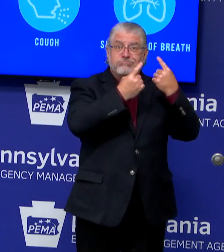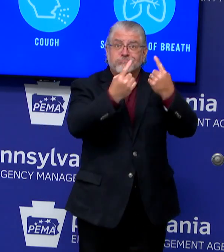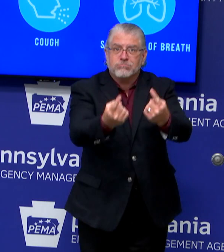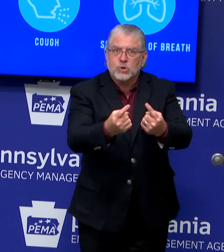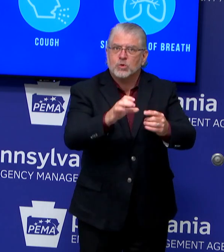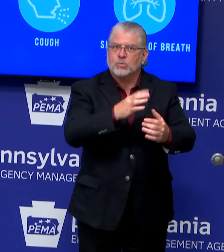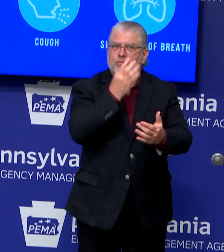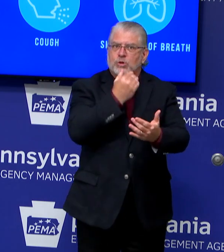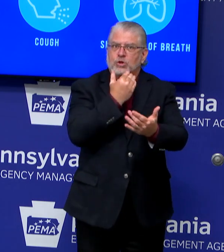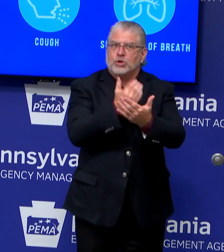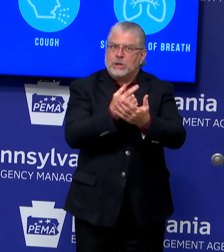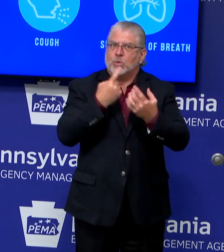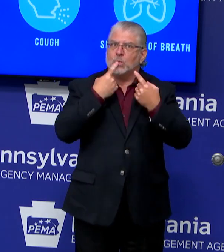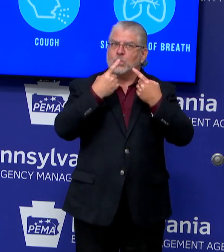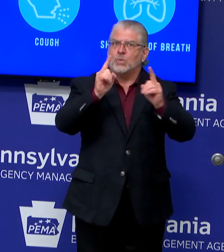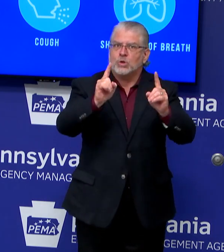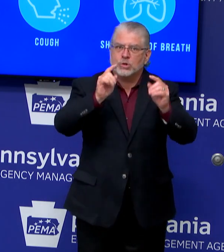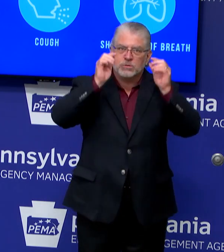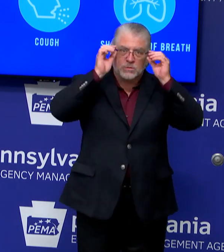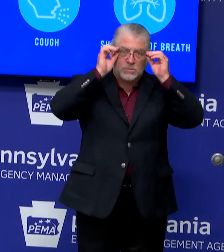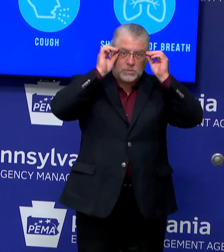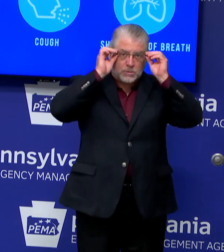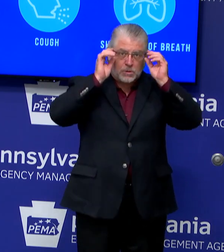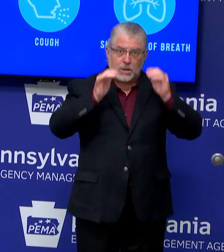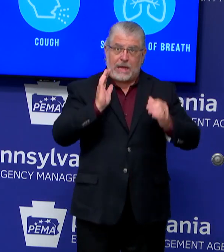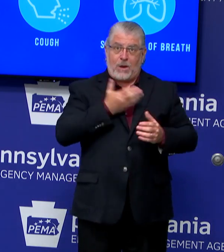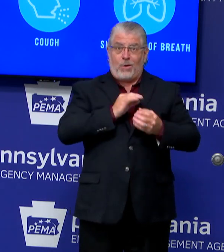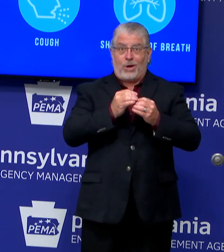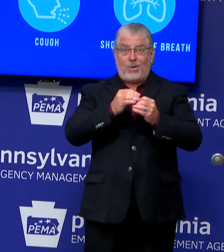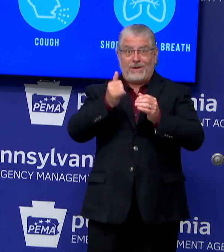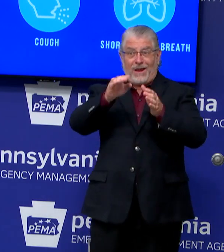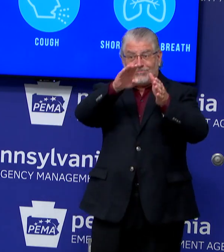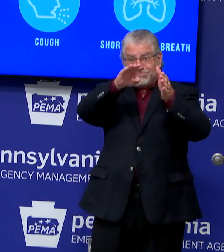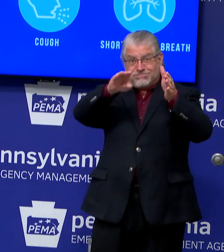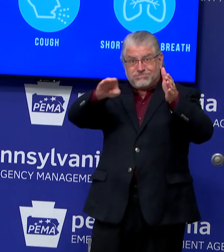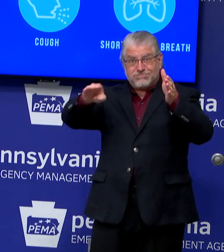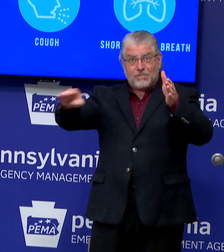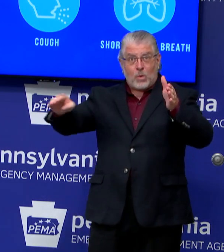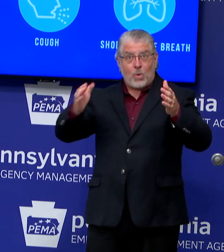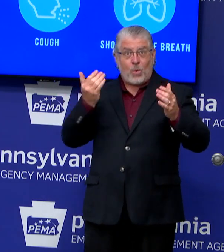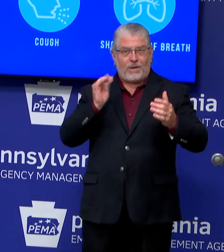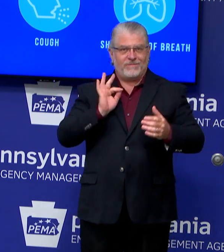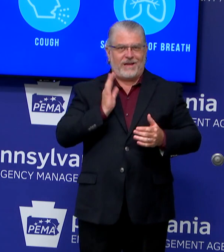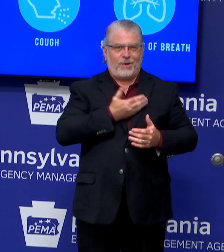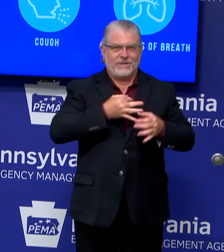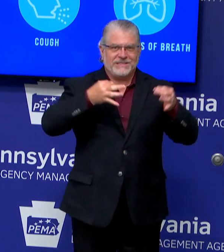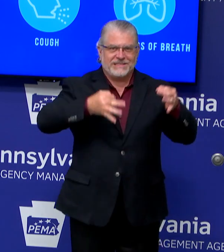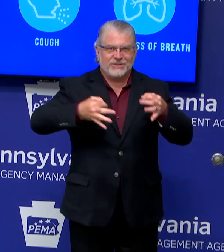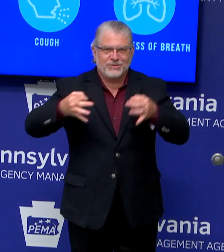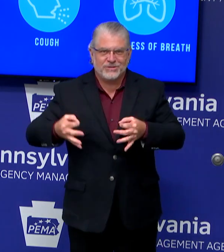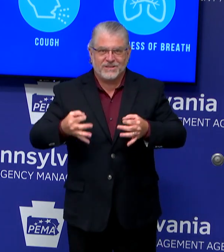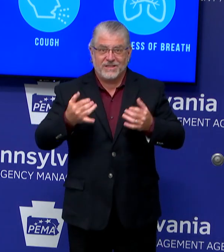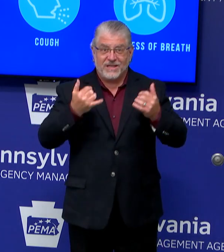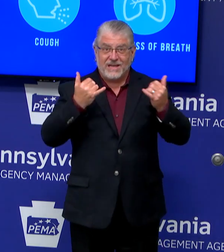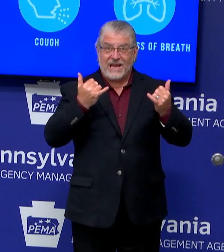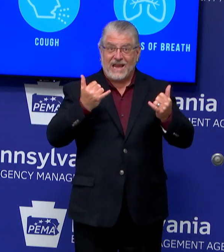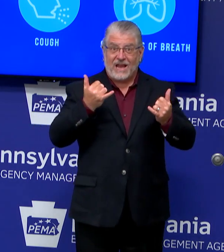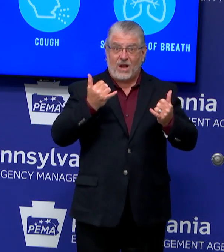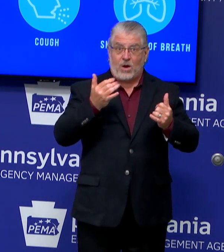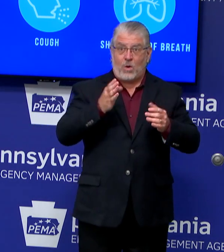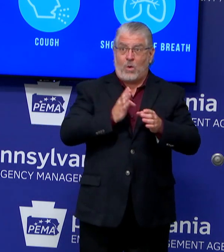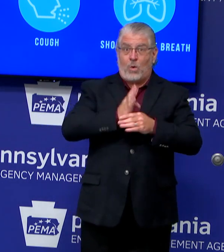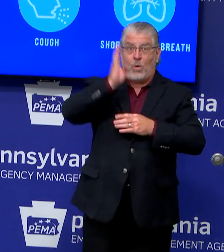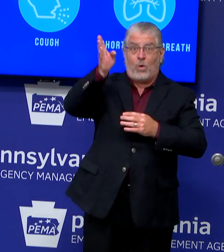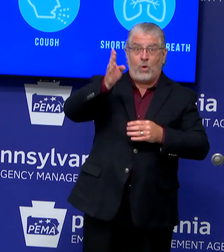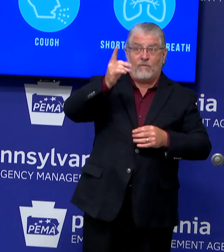real because of the choices we've made, because more than half the states are experiencing just the reverse. I don't know what the count is